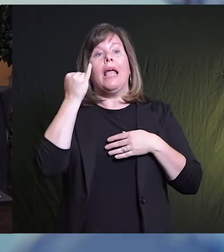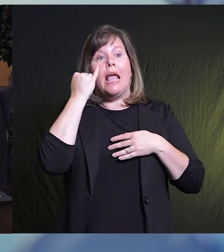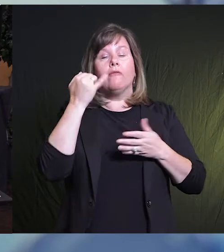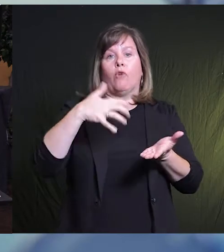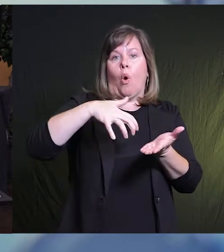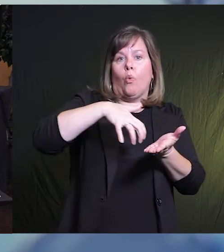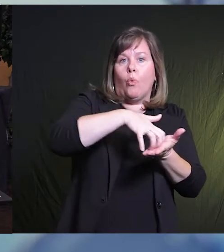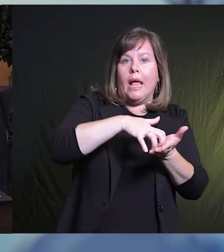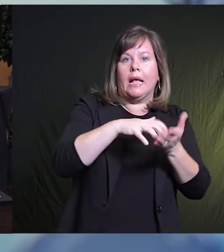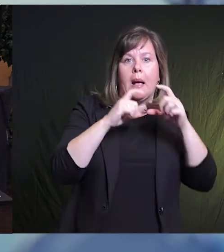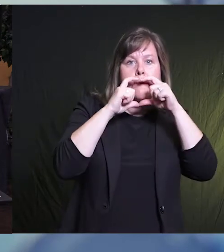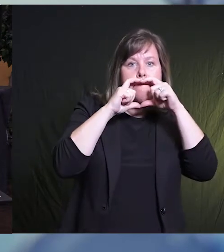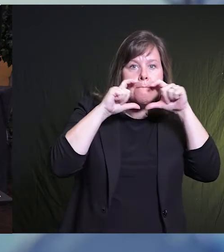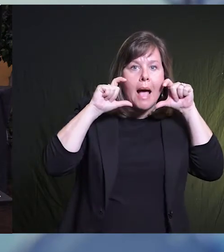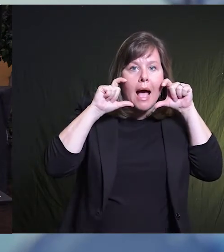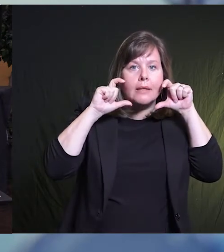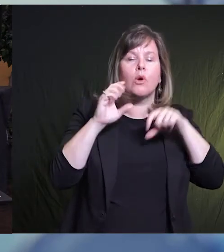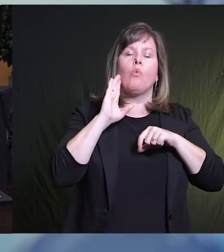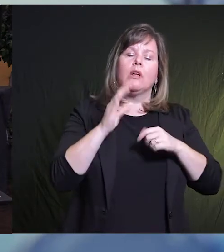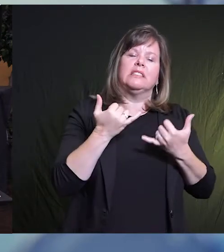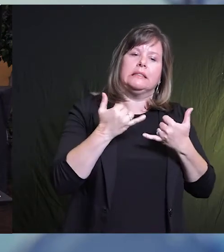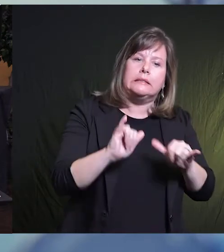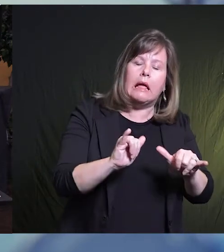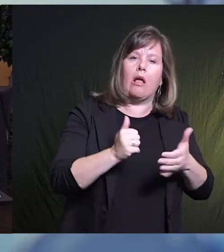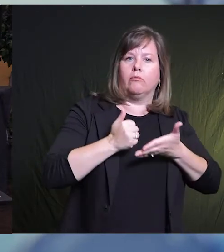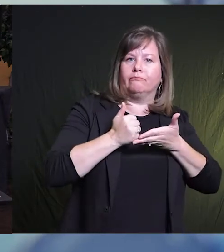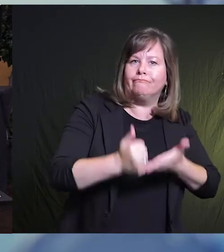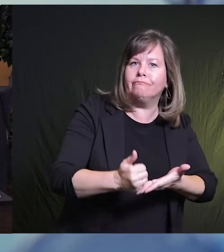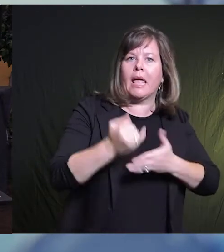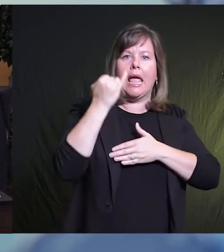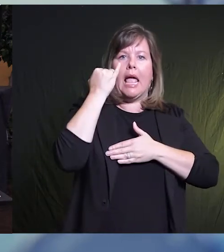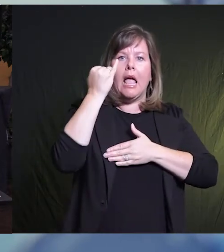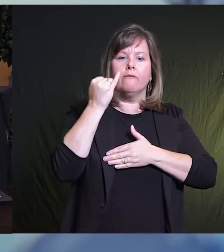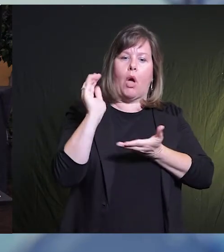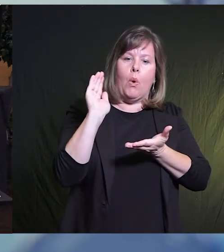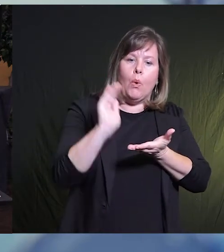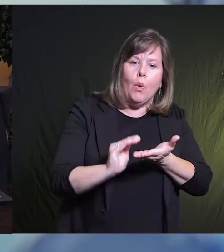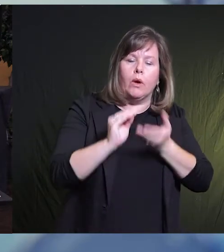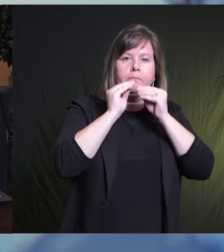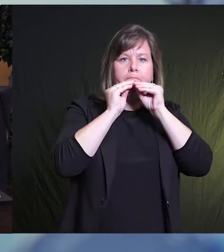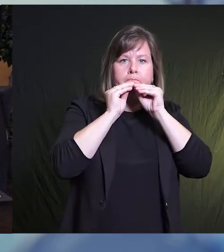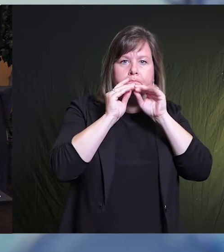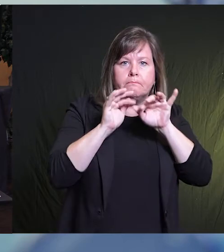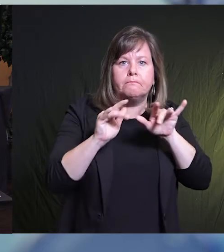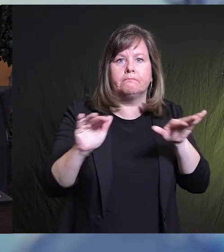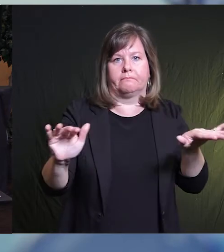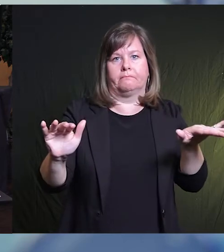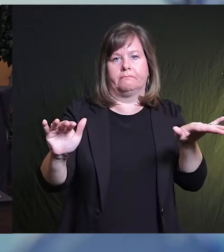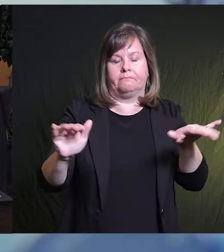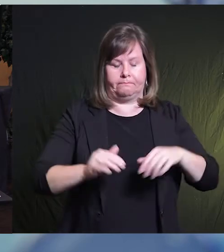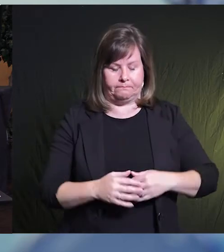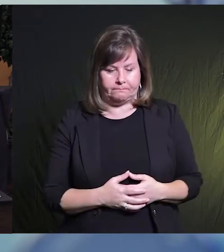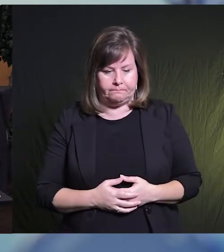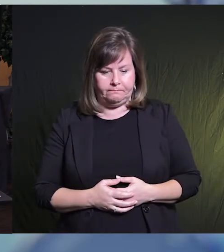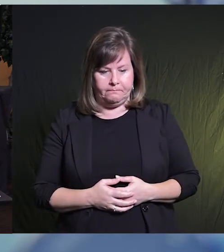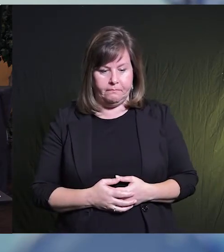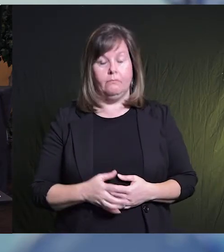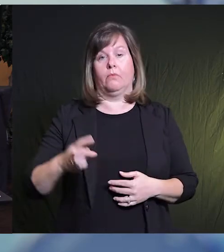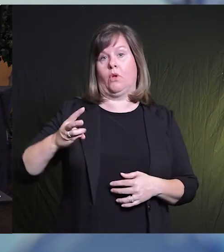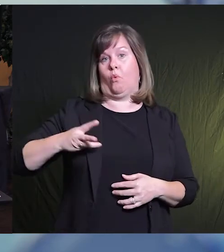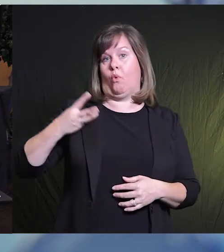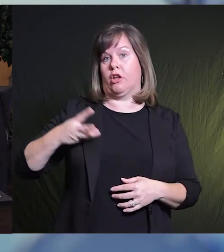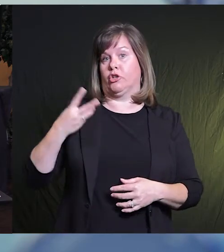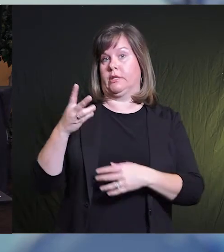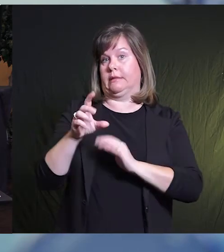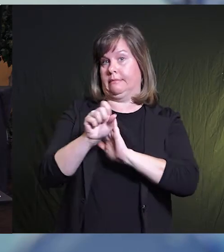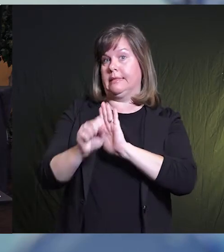very weak masks can still be useful if the underlying transmission rate is relatively low or decreasing. In